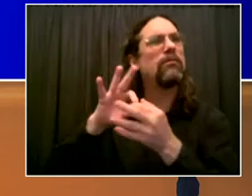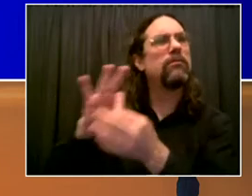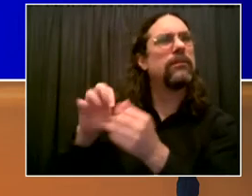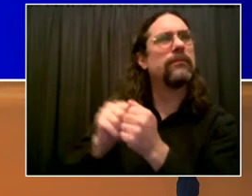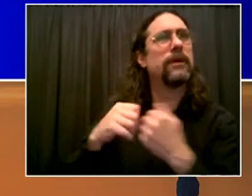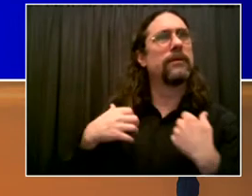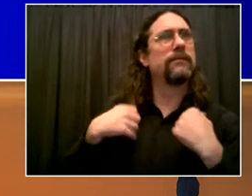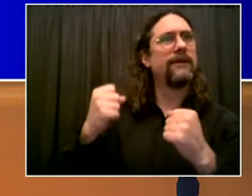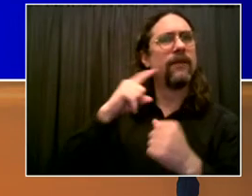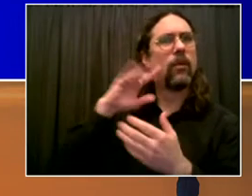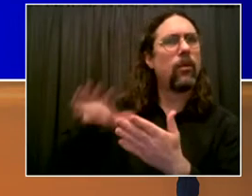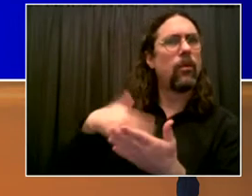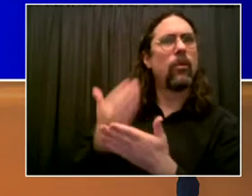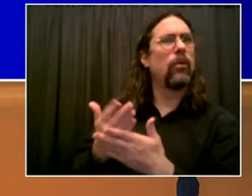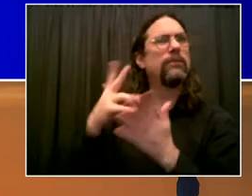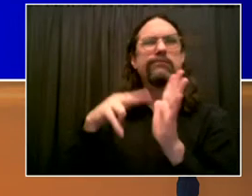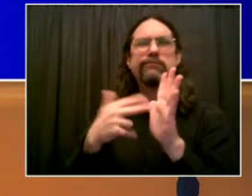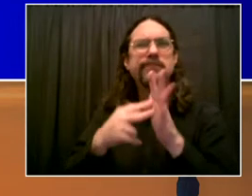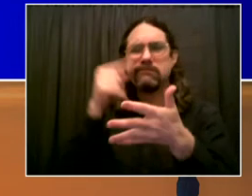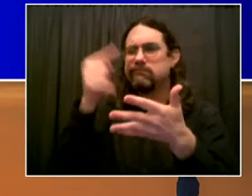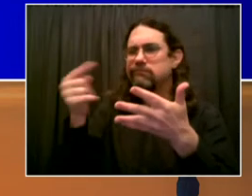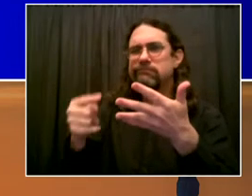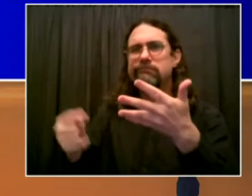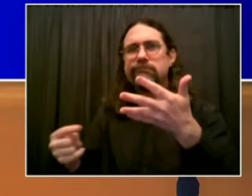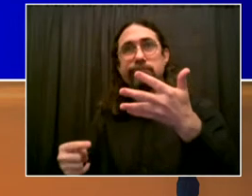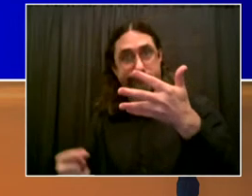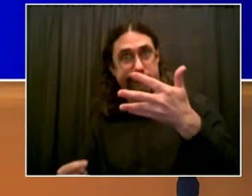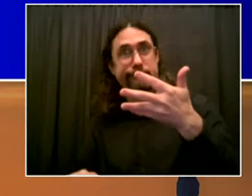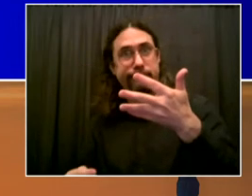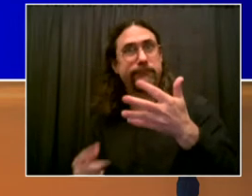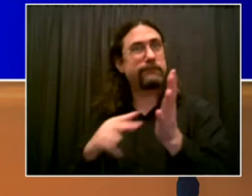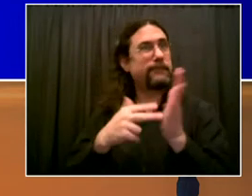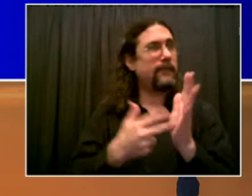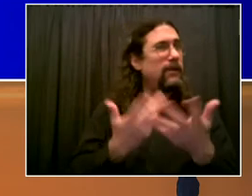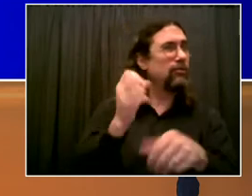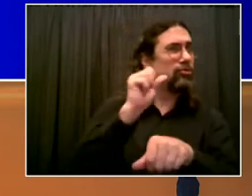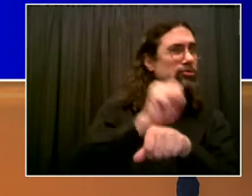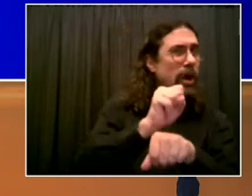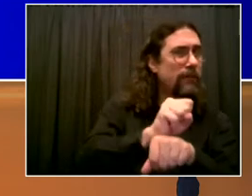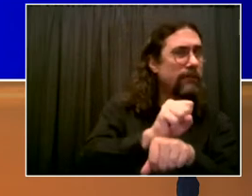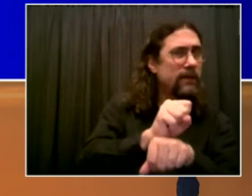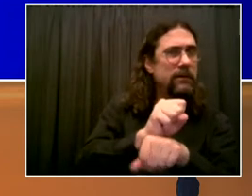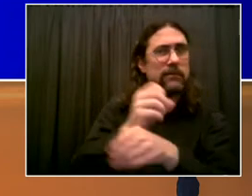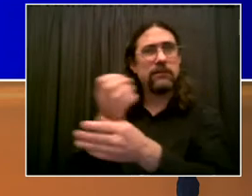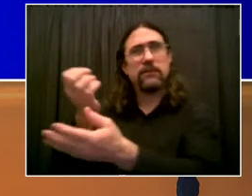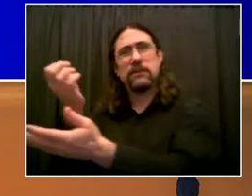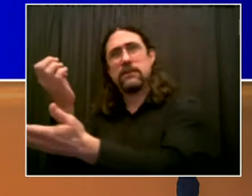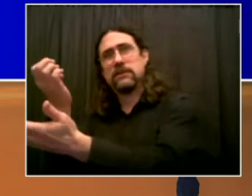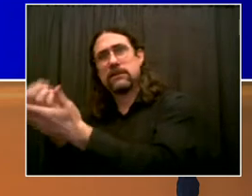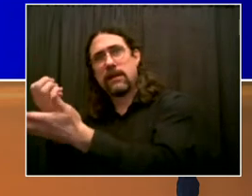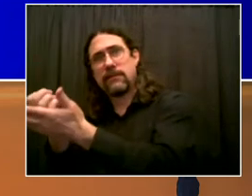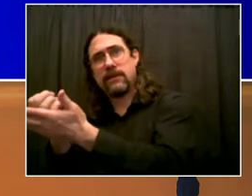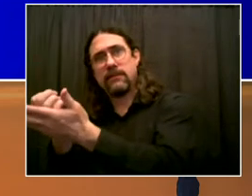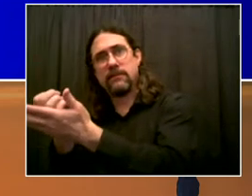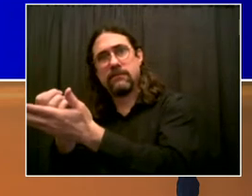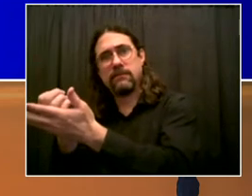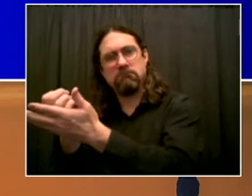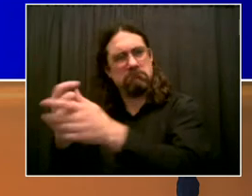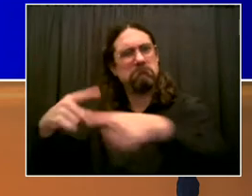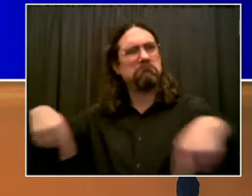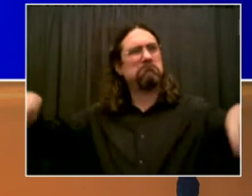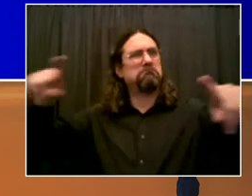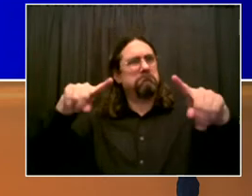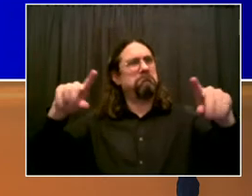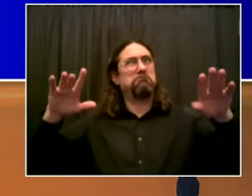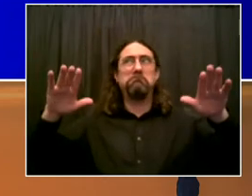jobs. It definitely includes bringing back our economy strong. We are well on the way to reviving our economy. And you